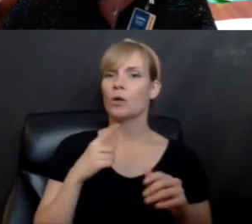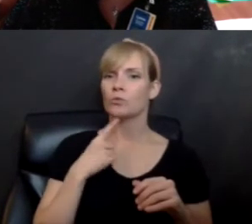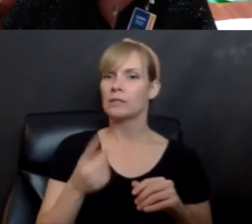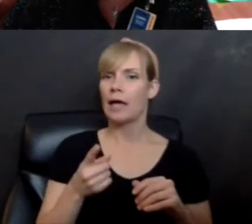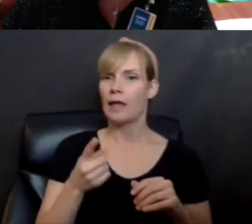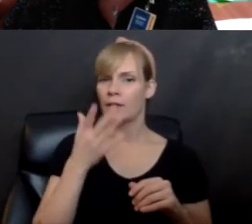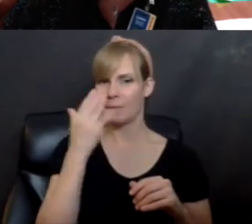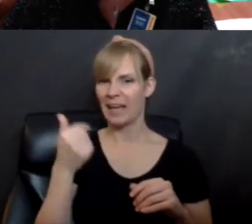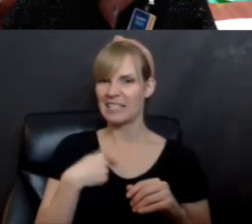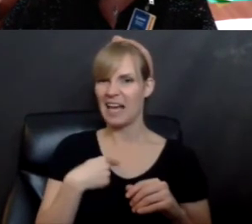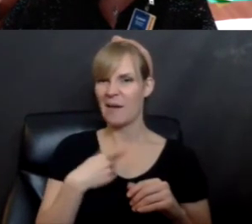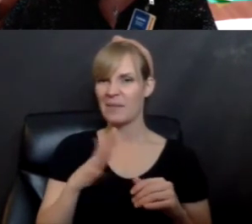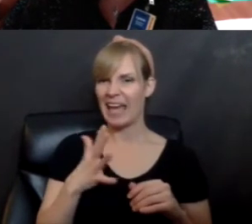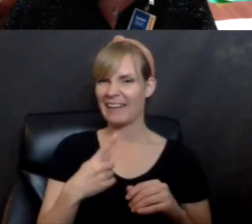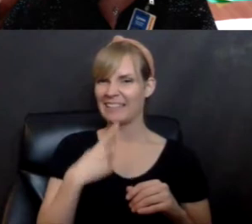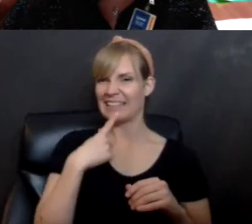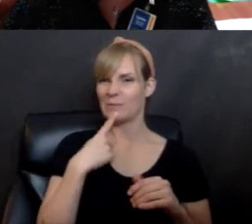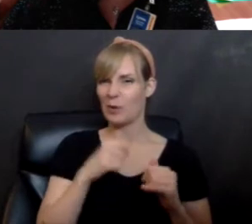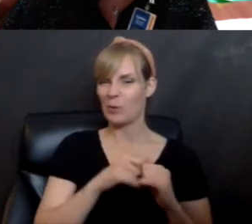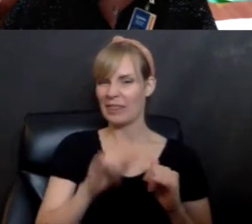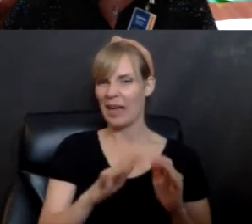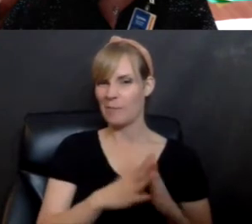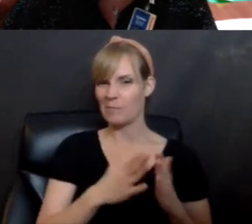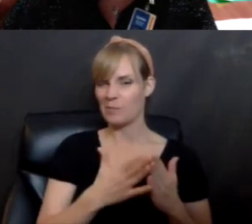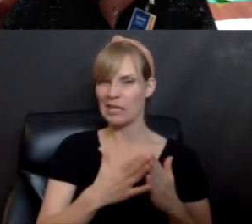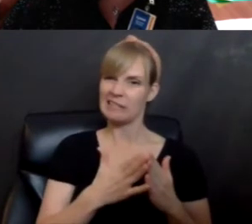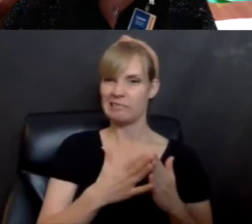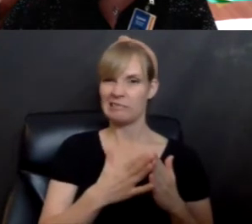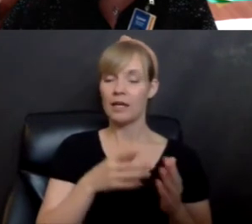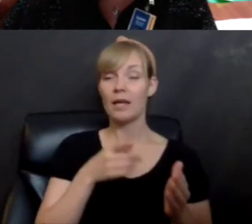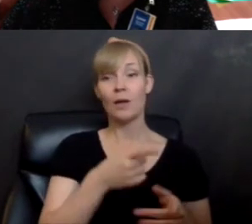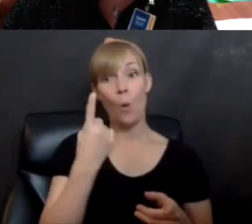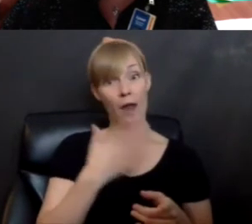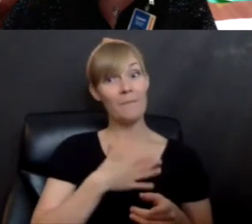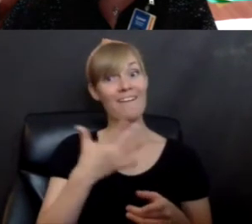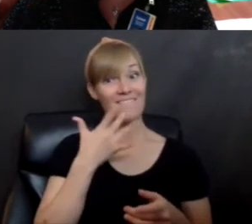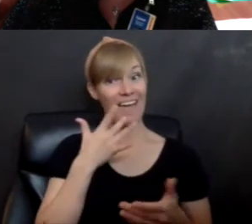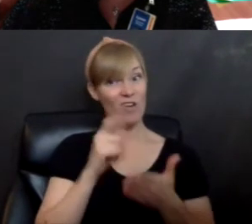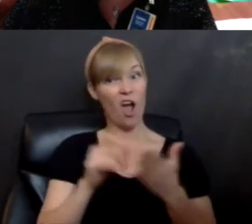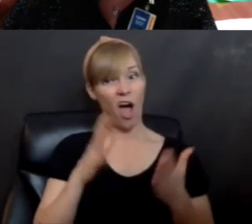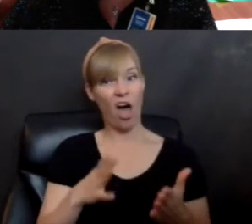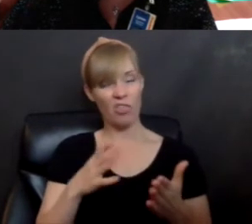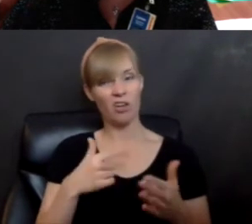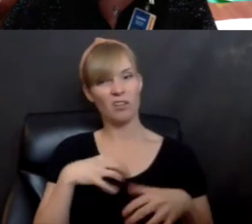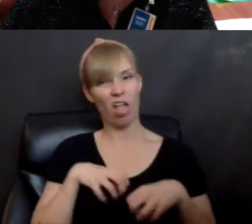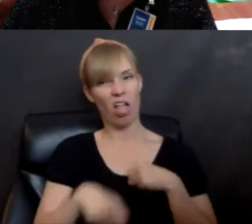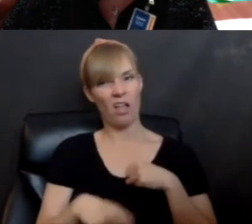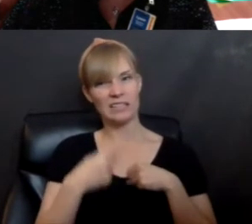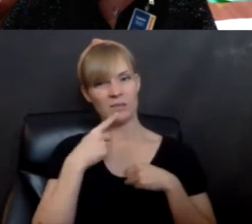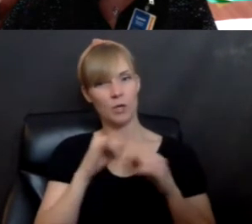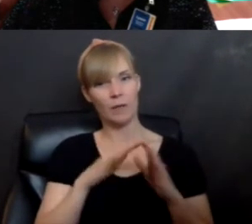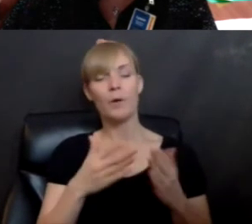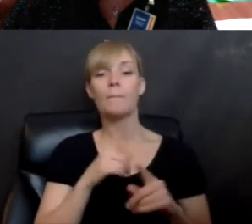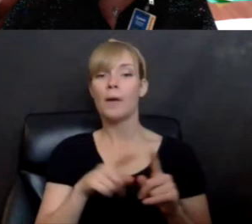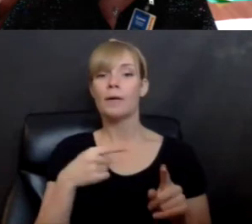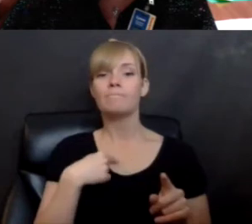disappointed in it and I don't want one of my favorite authors to be disappointed, but I, I tend, I got to tell you, I'm